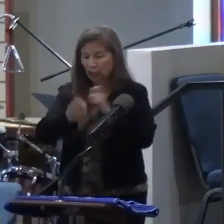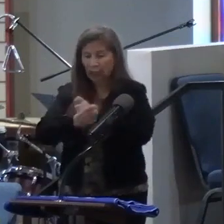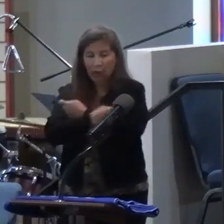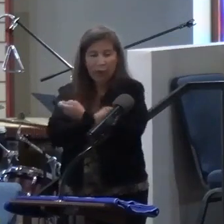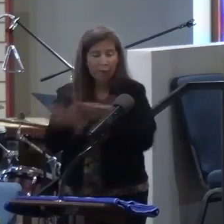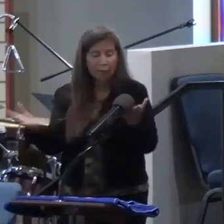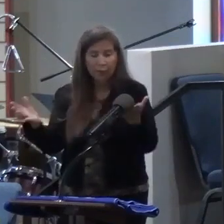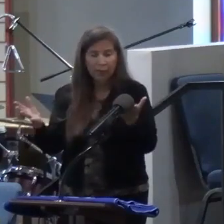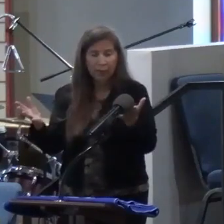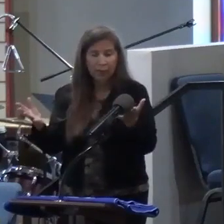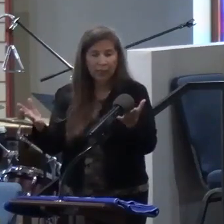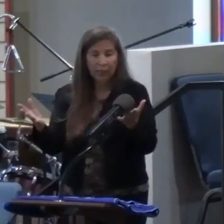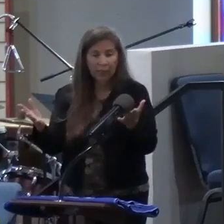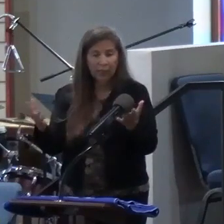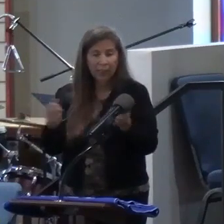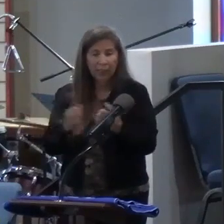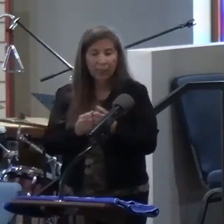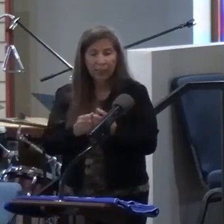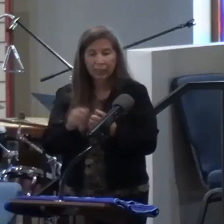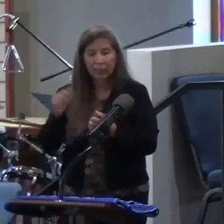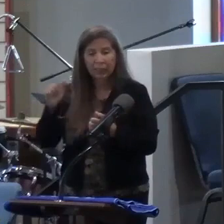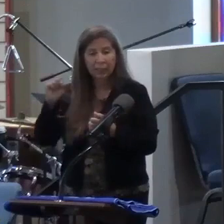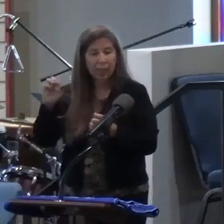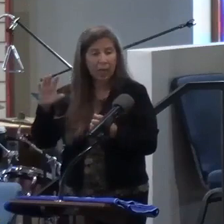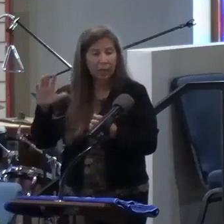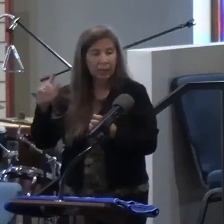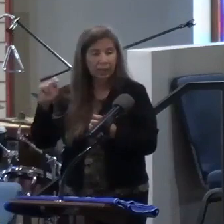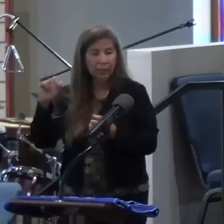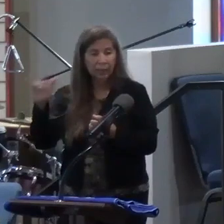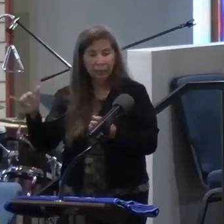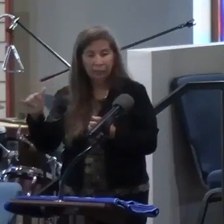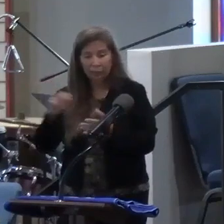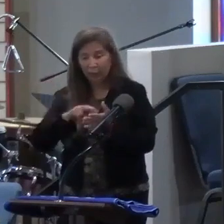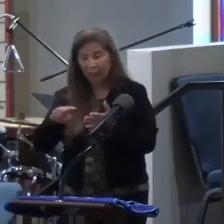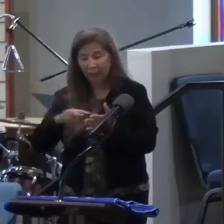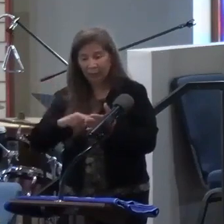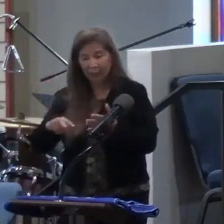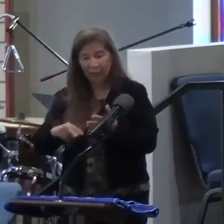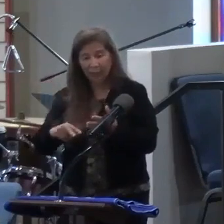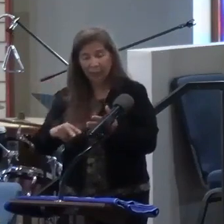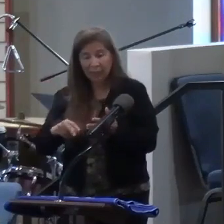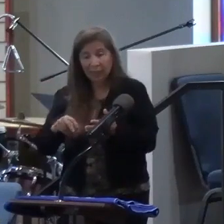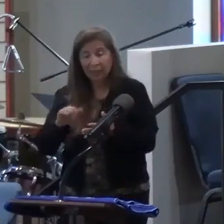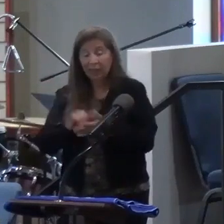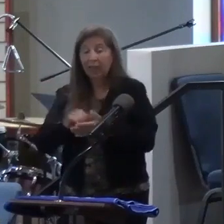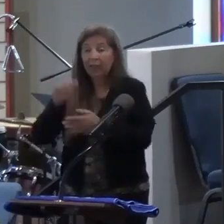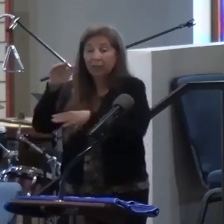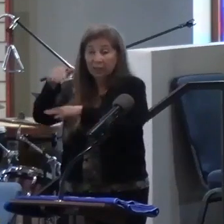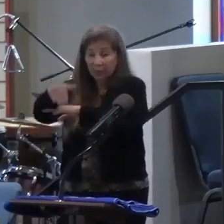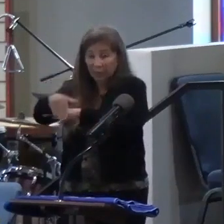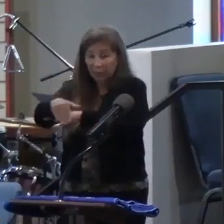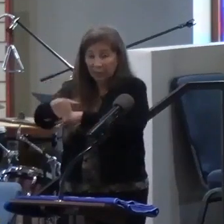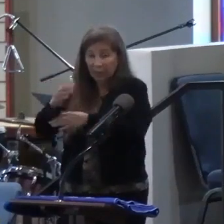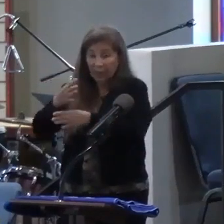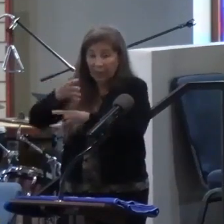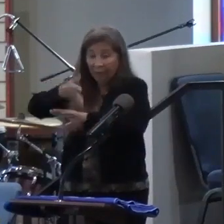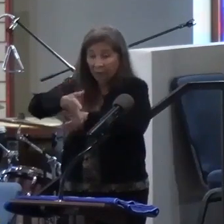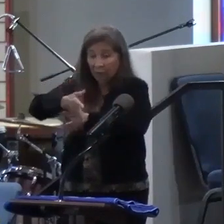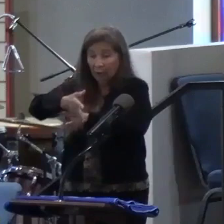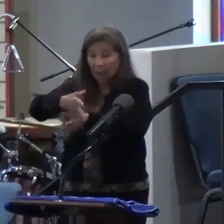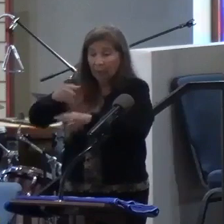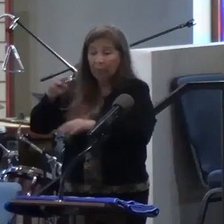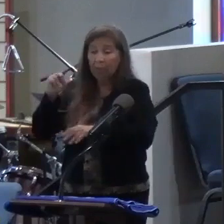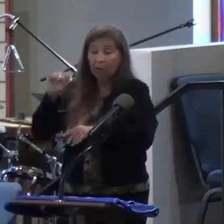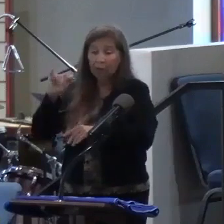And not long after, as Scotty read for us, that evening, after Mary had come back and